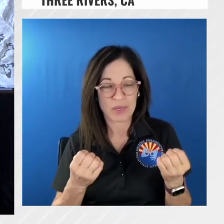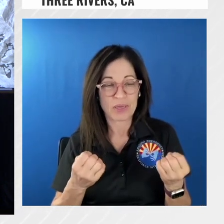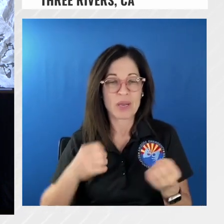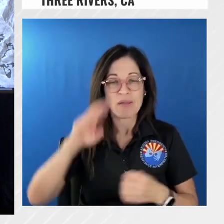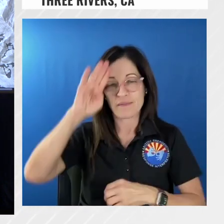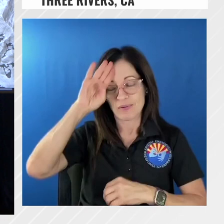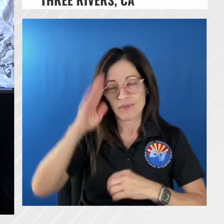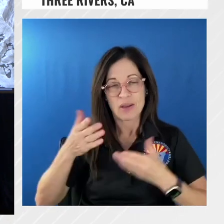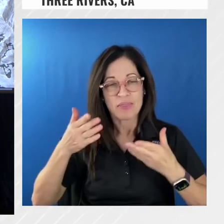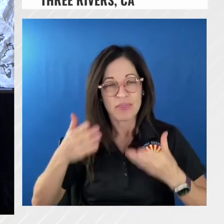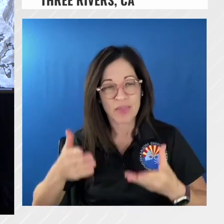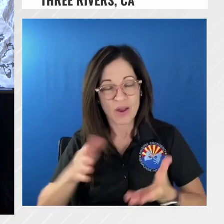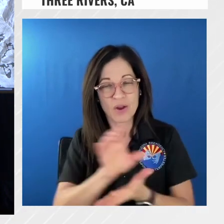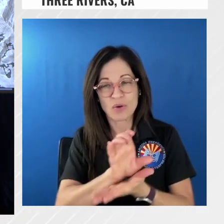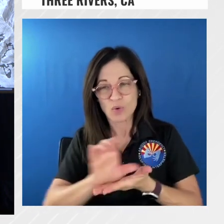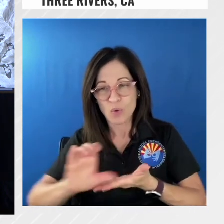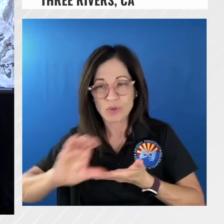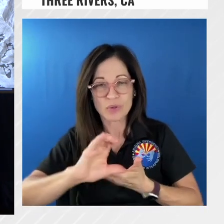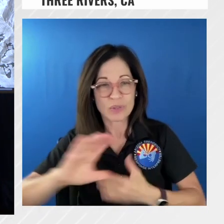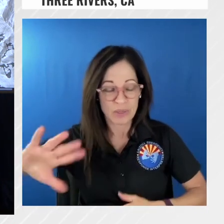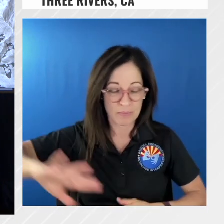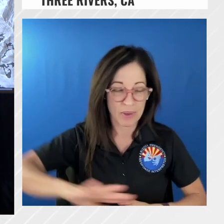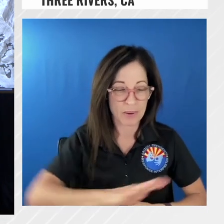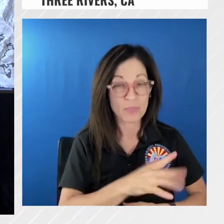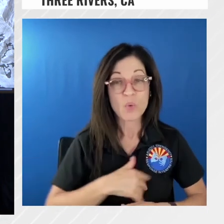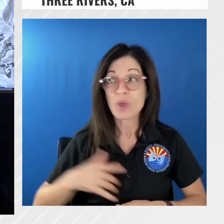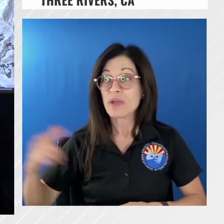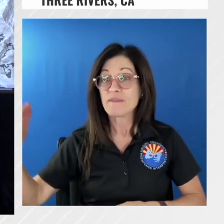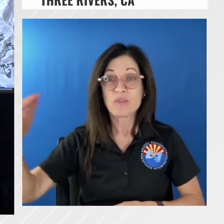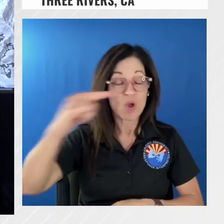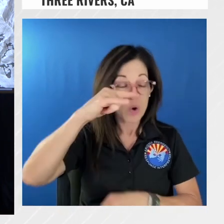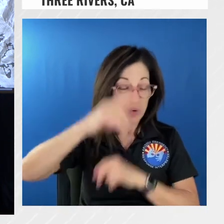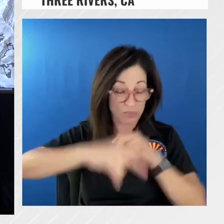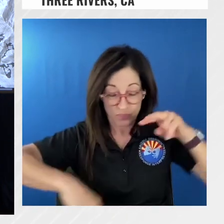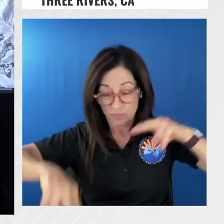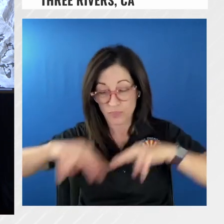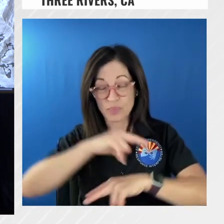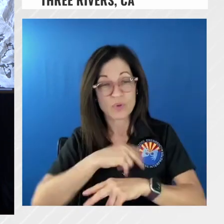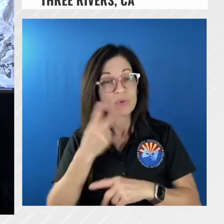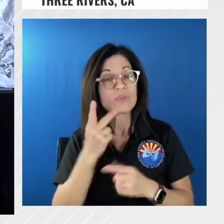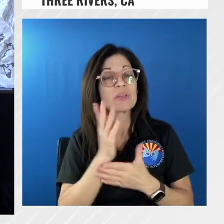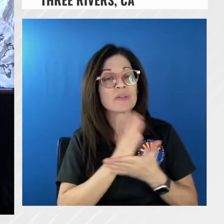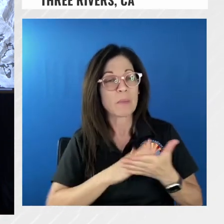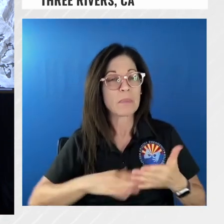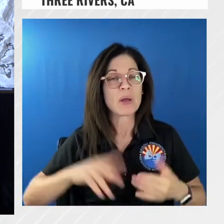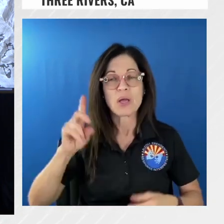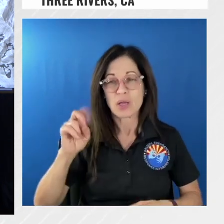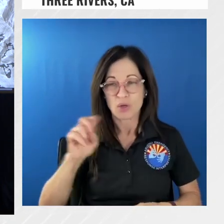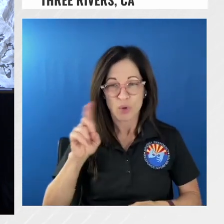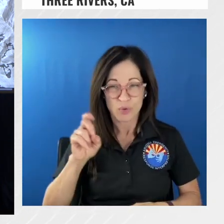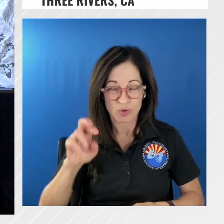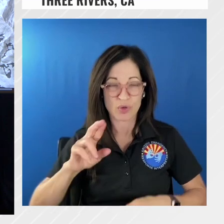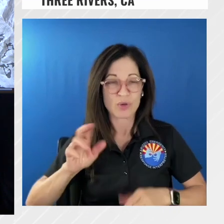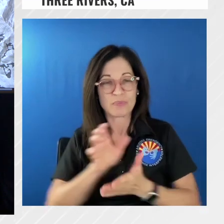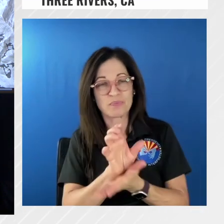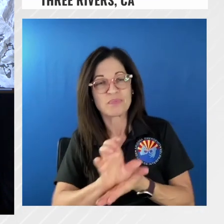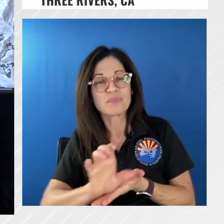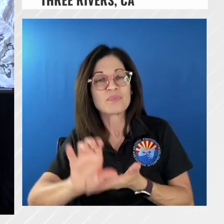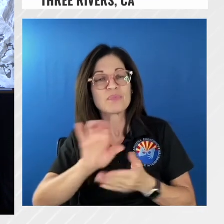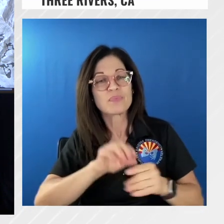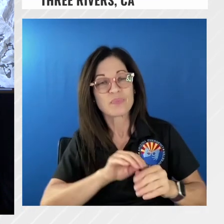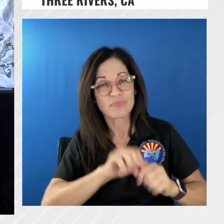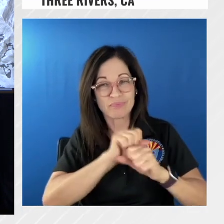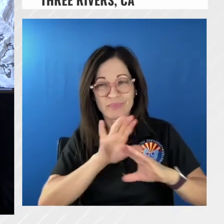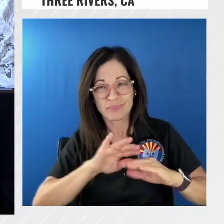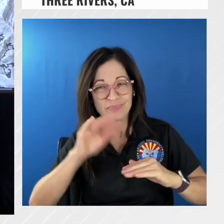we flew the fire we're looking at some dozer line that comes up this small little ridge here and then there'll be hand crew and dozer line